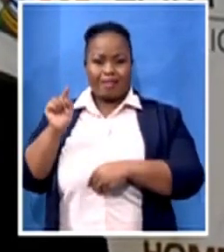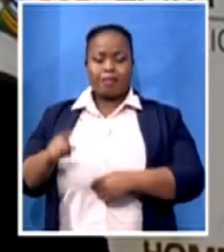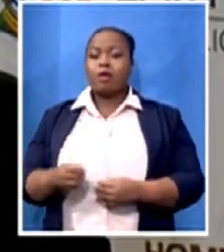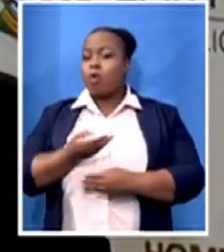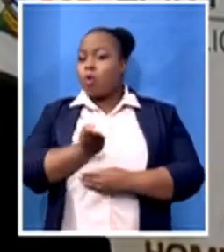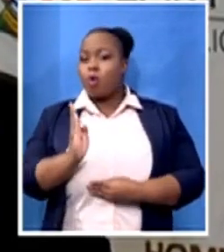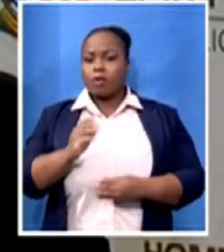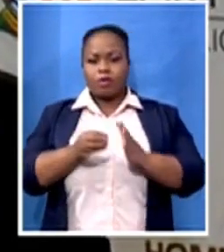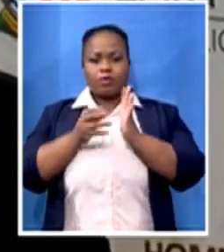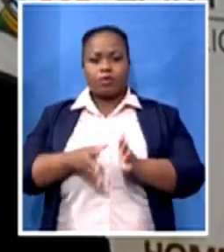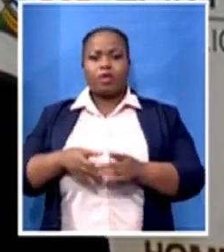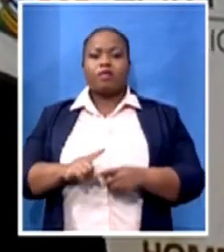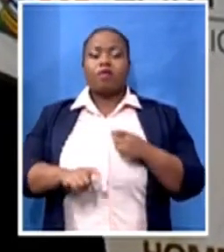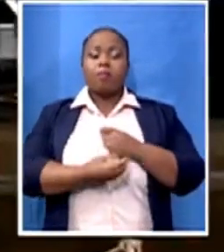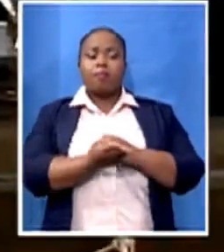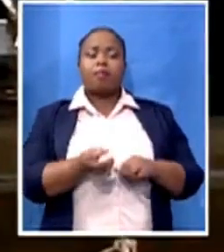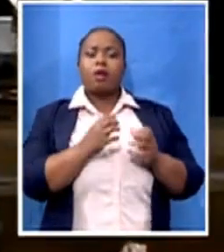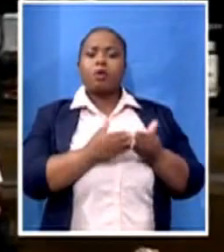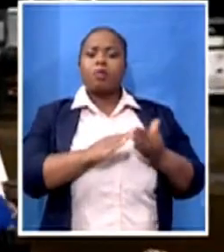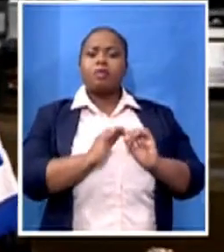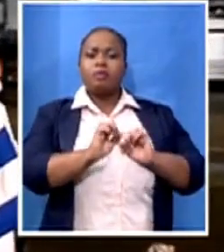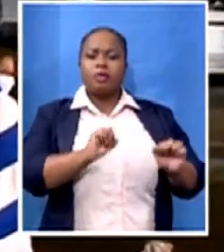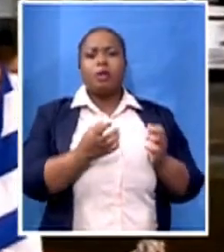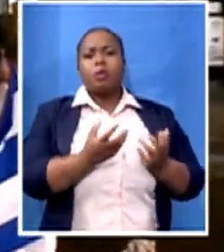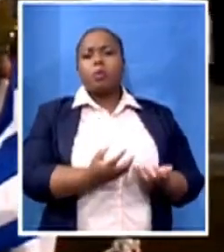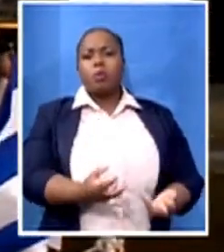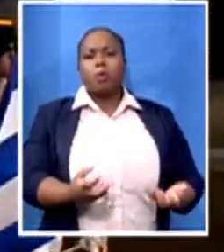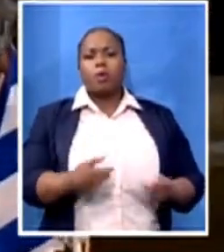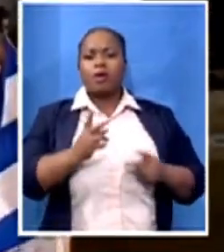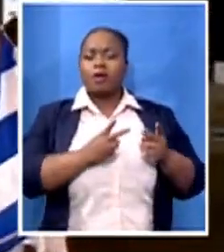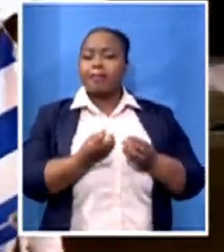and many of them are from the province.